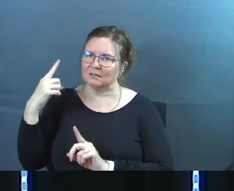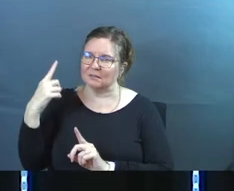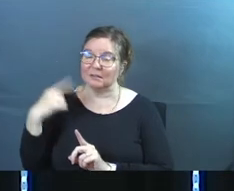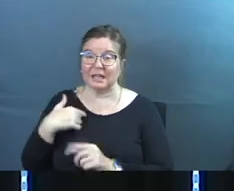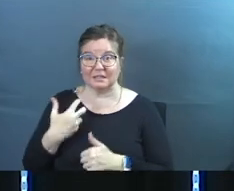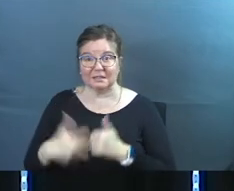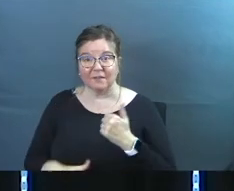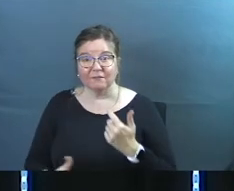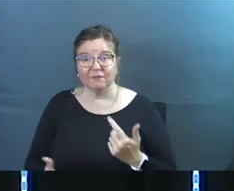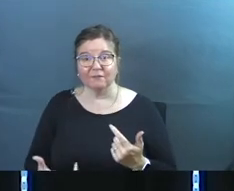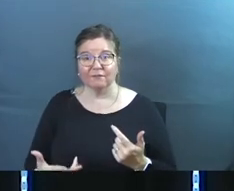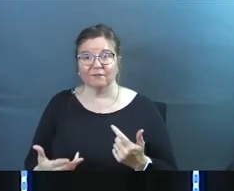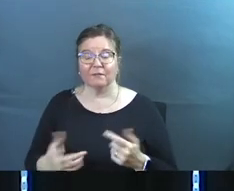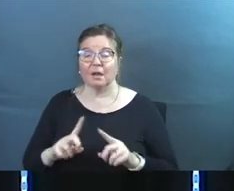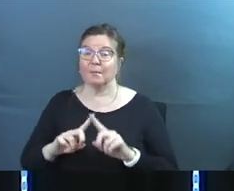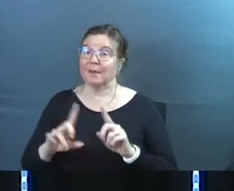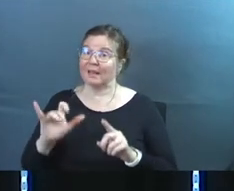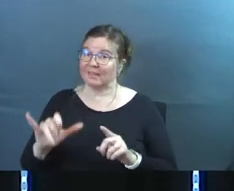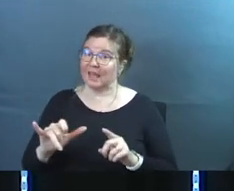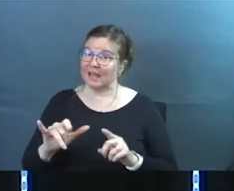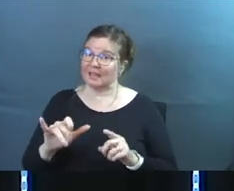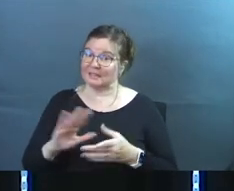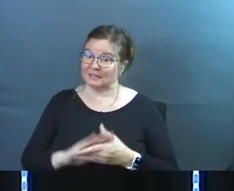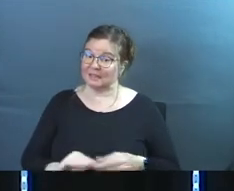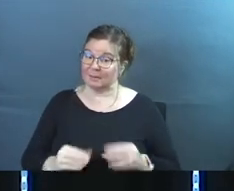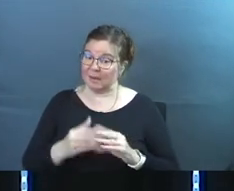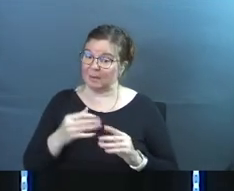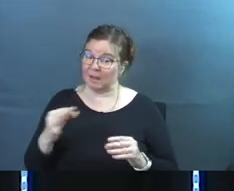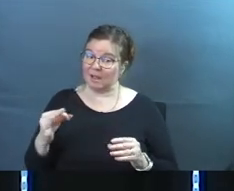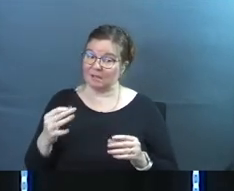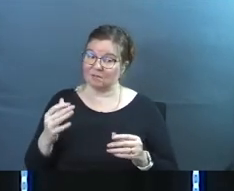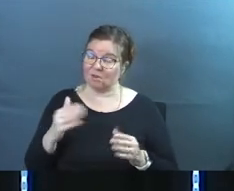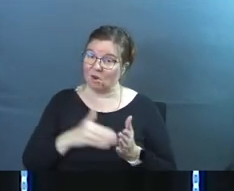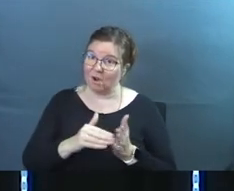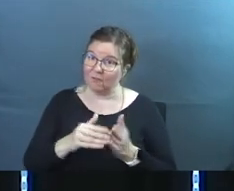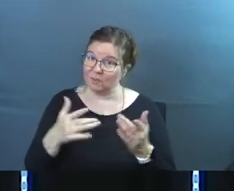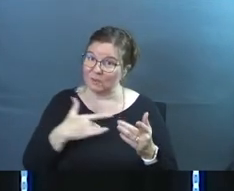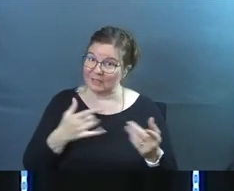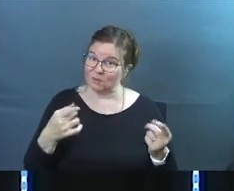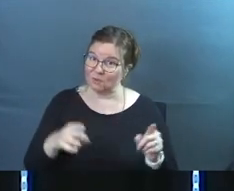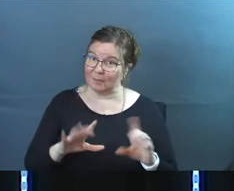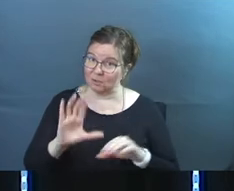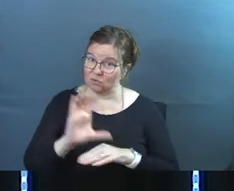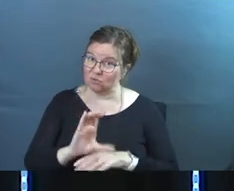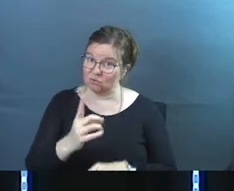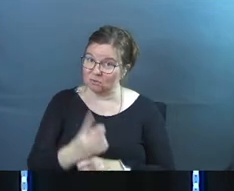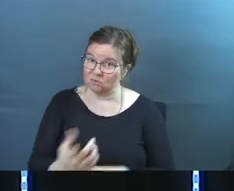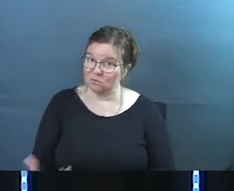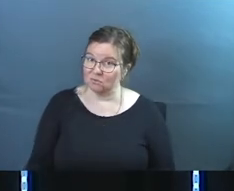and it's tough but isn't that a parable of often what happens in the church